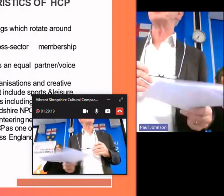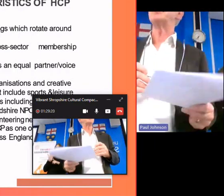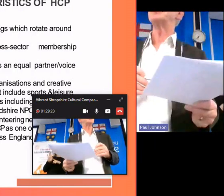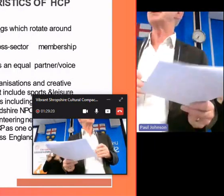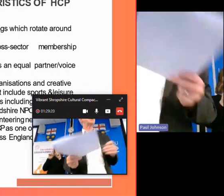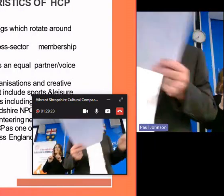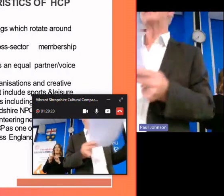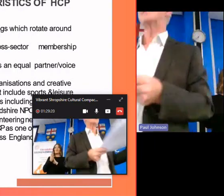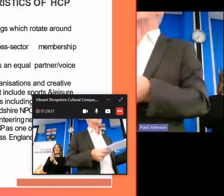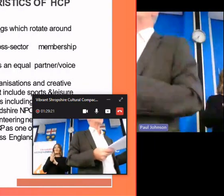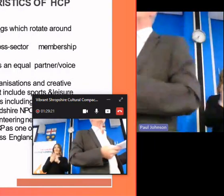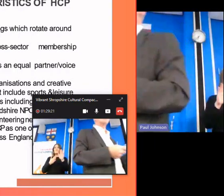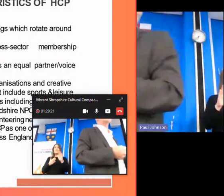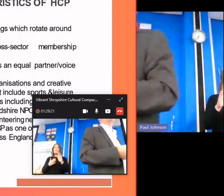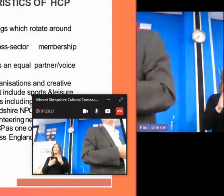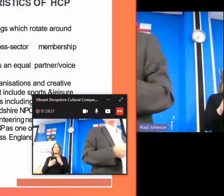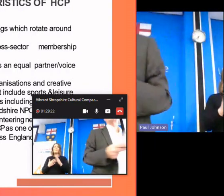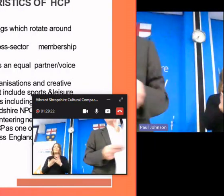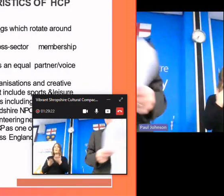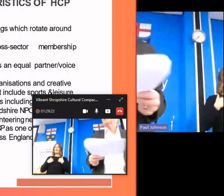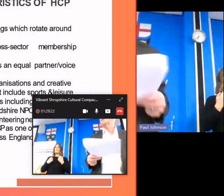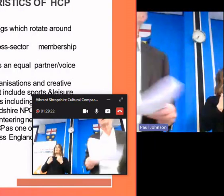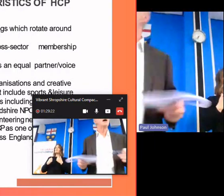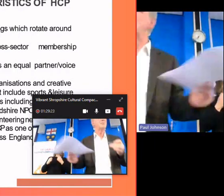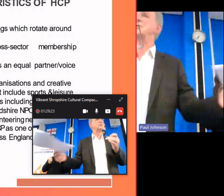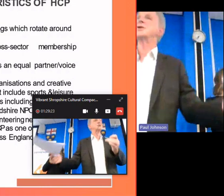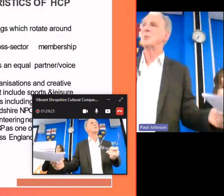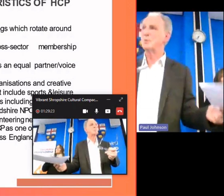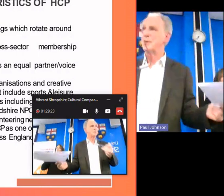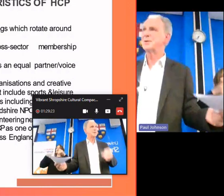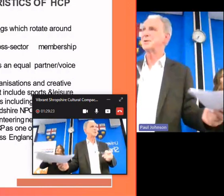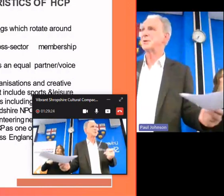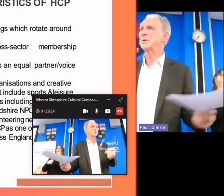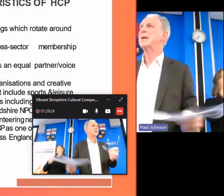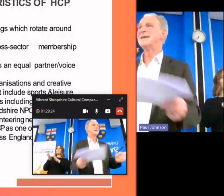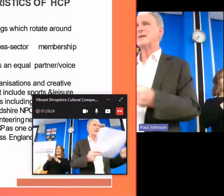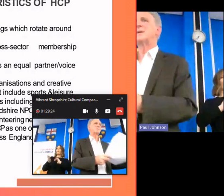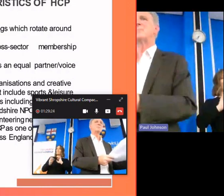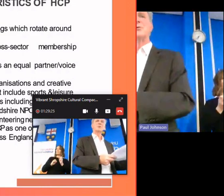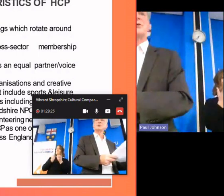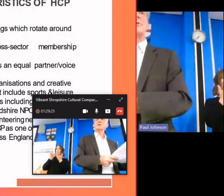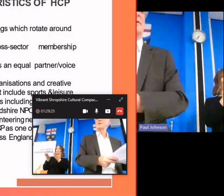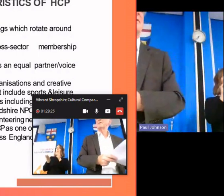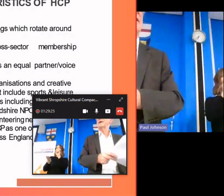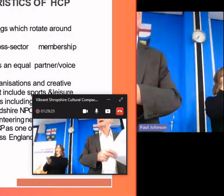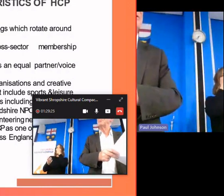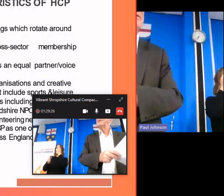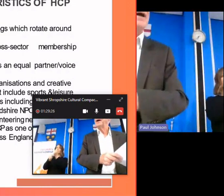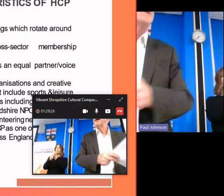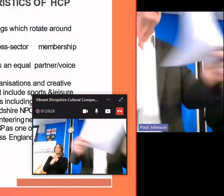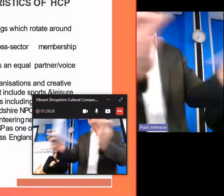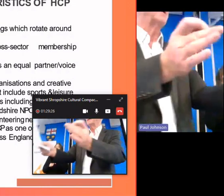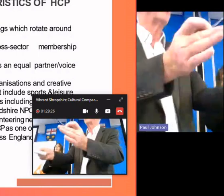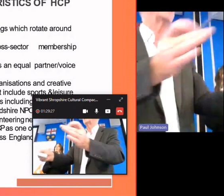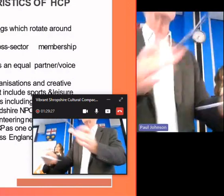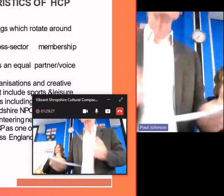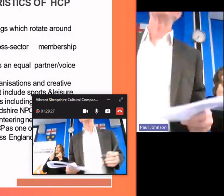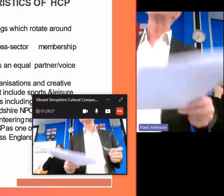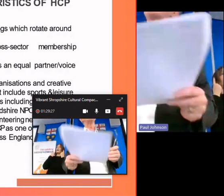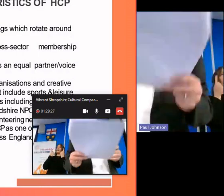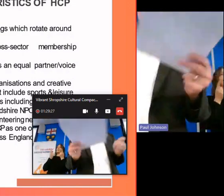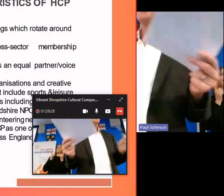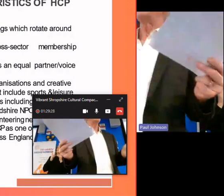people in herefordshire are saying go give us an empty shop for six months and we'll show you what we can do a little bit more to it than that but the idea